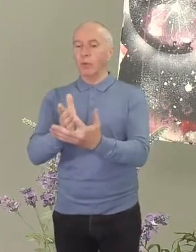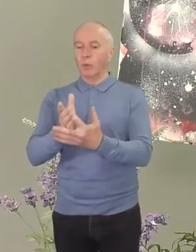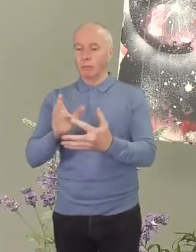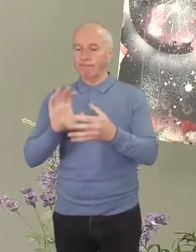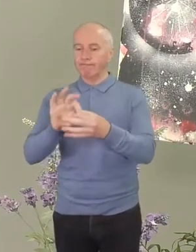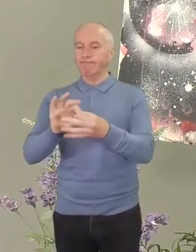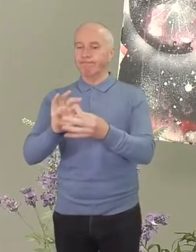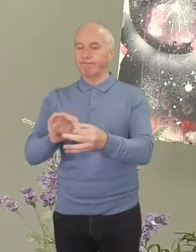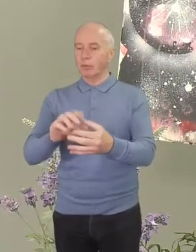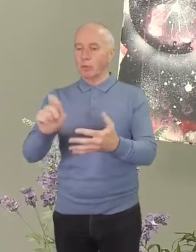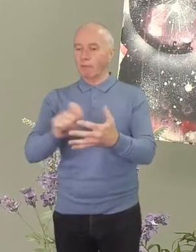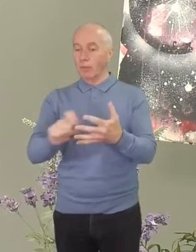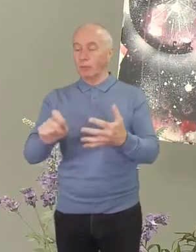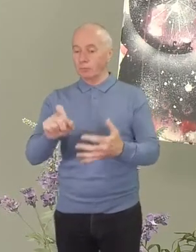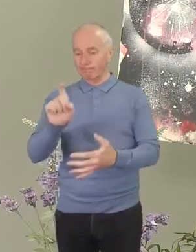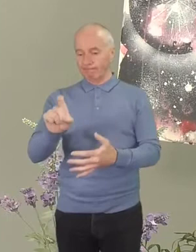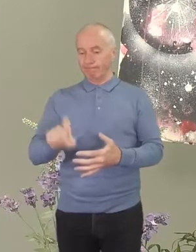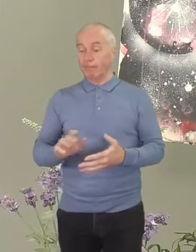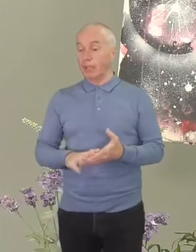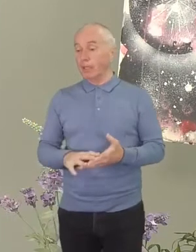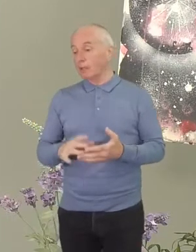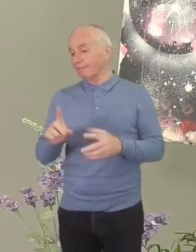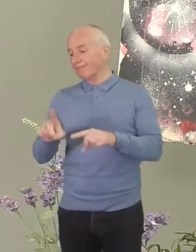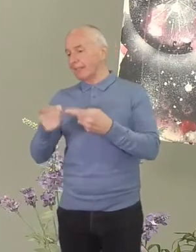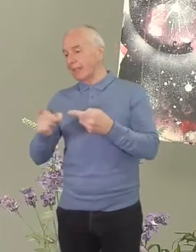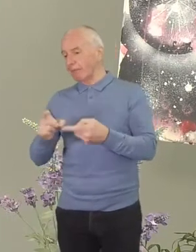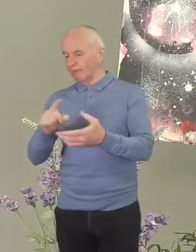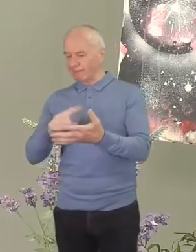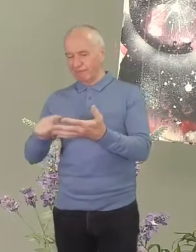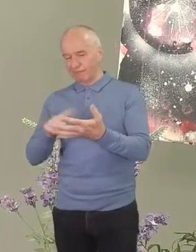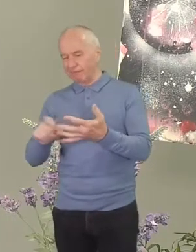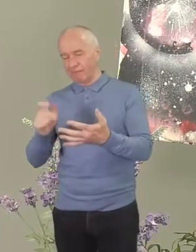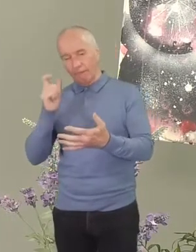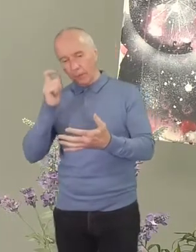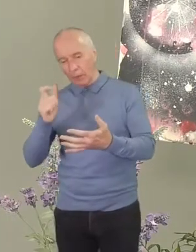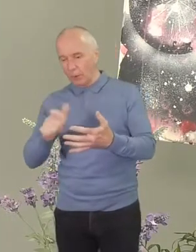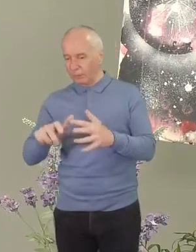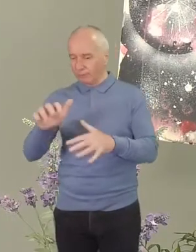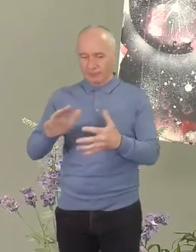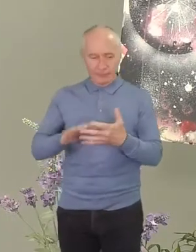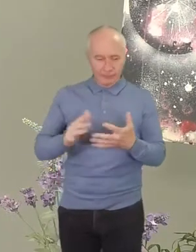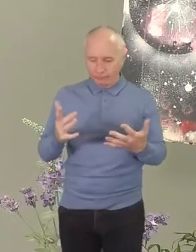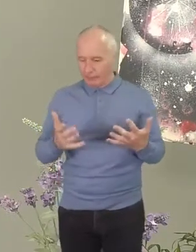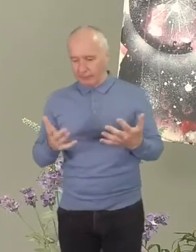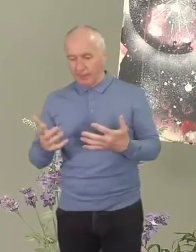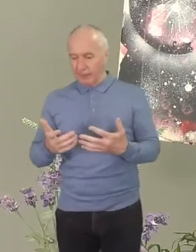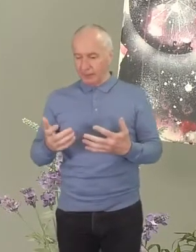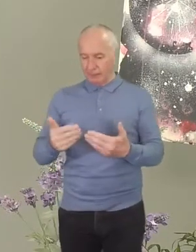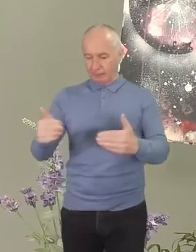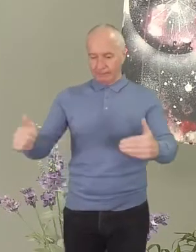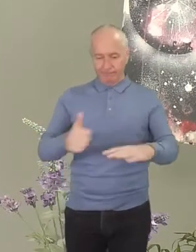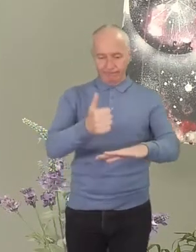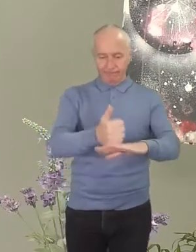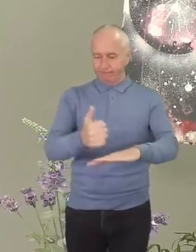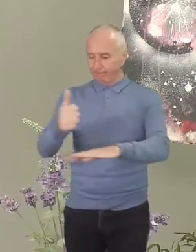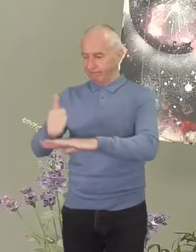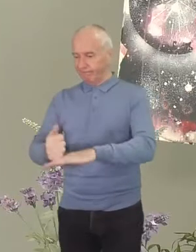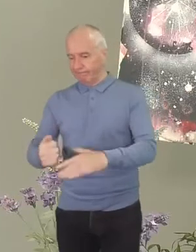And if you're able to do that on another device, that would be really helpful because you won't be kind of trying to juggle things. It'll be a lot easier.